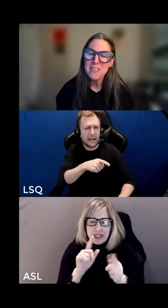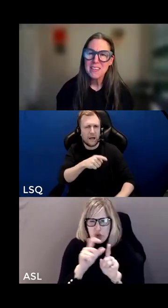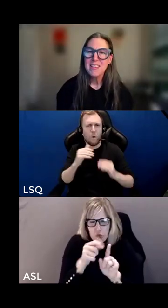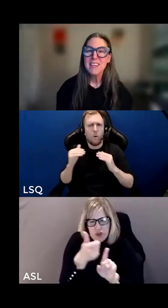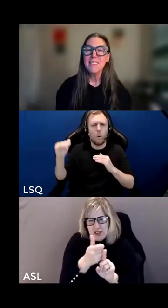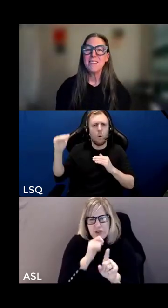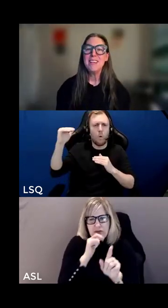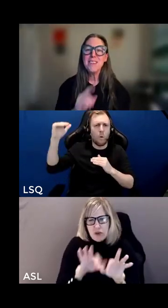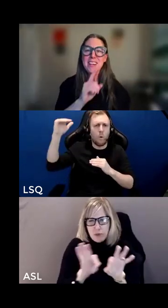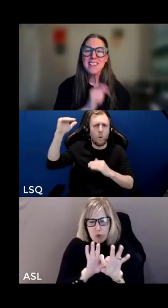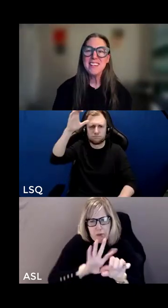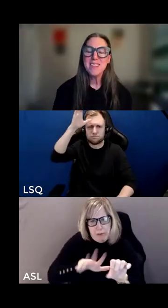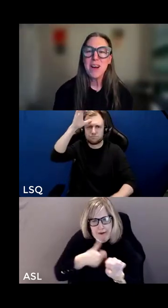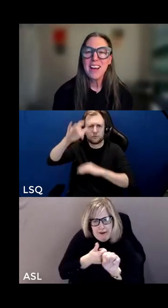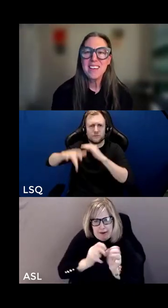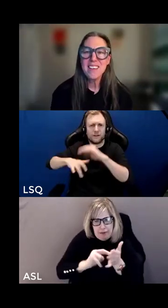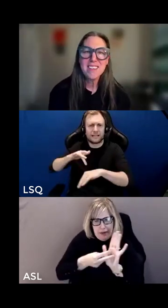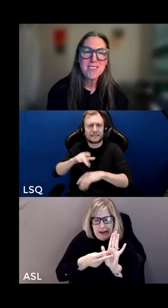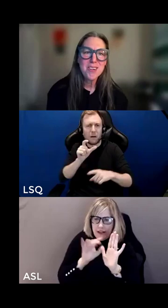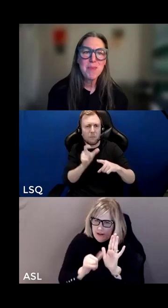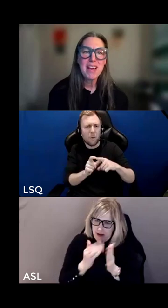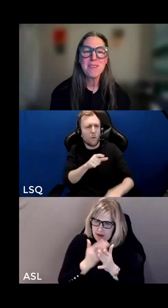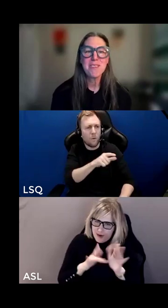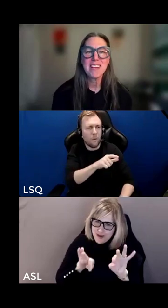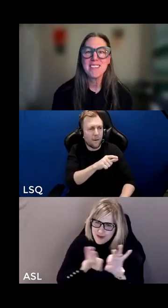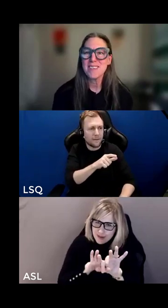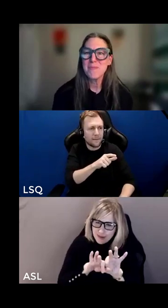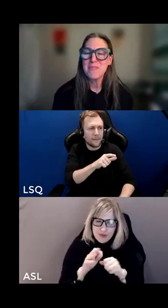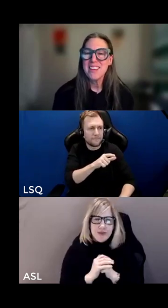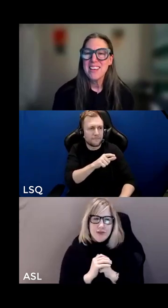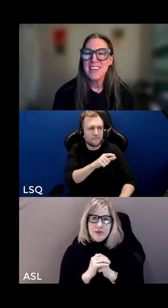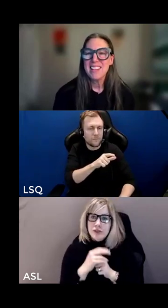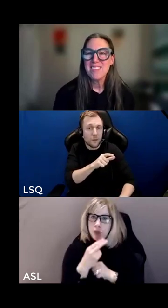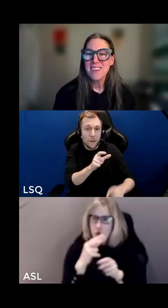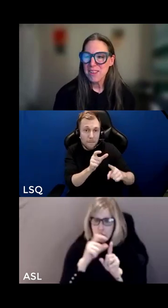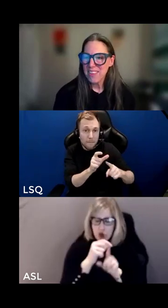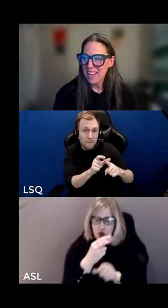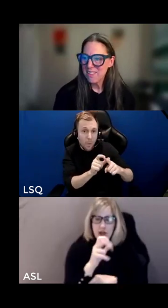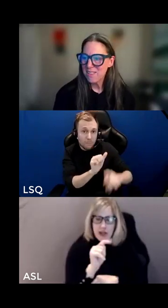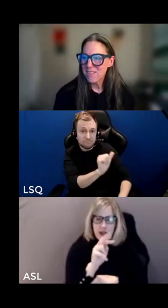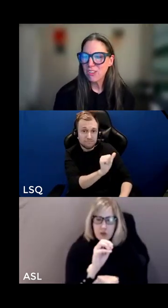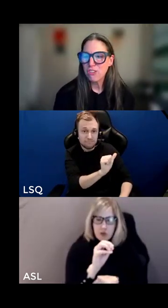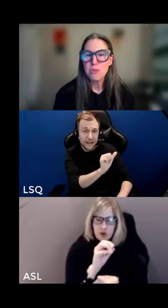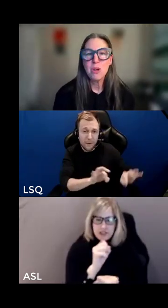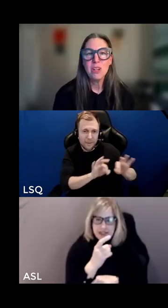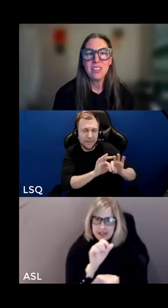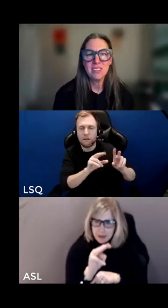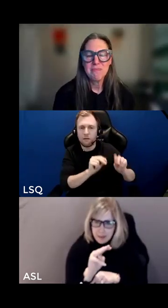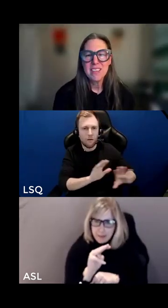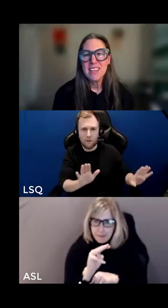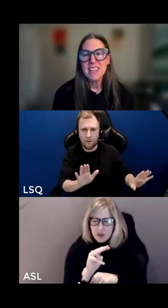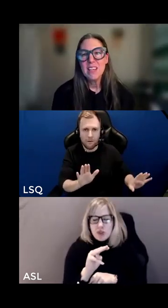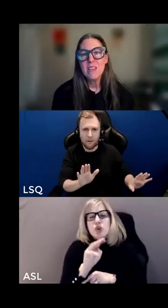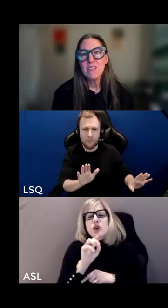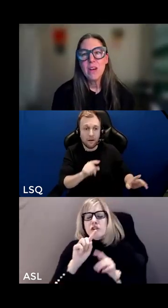matter so here are the ideas behind this term heterosexism let's start with heterosexual so